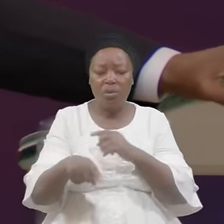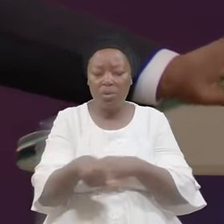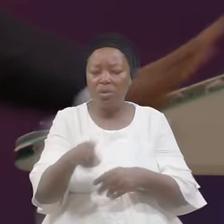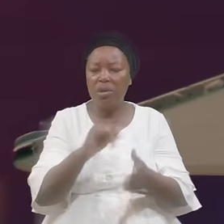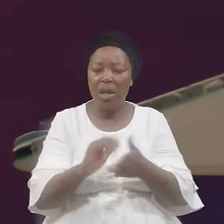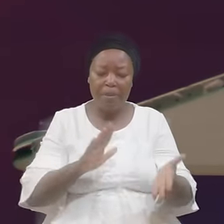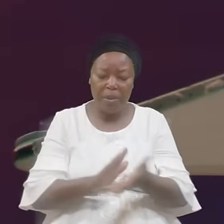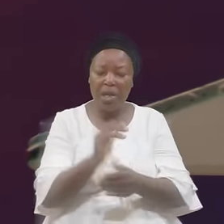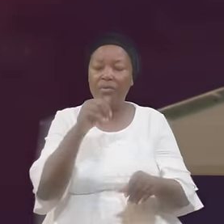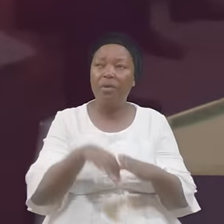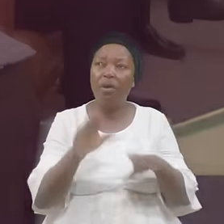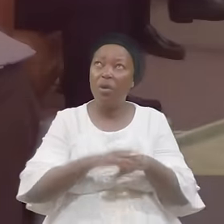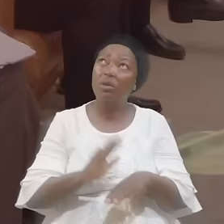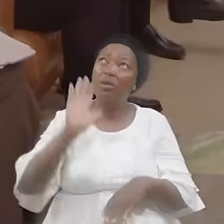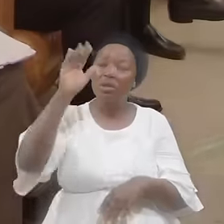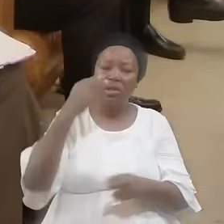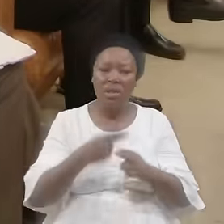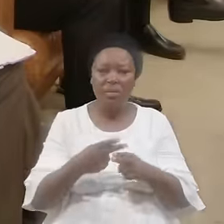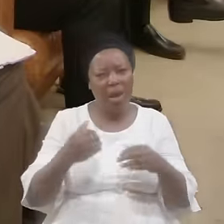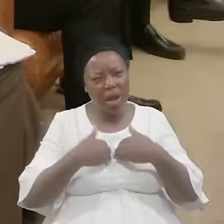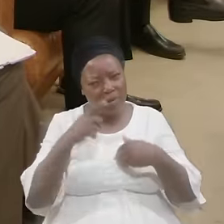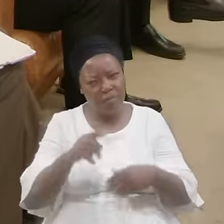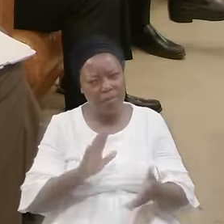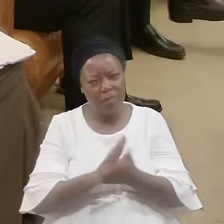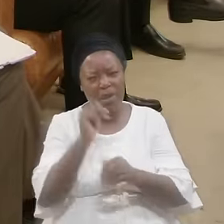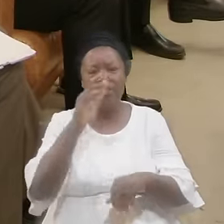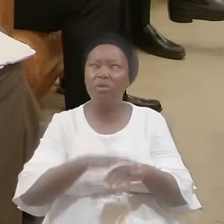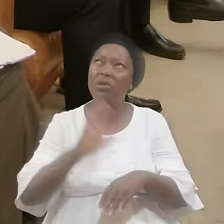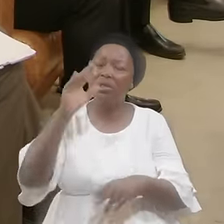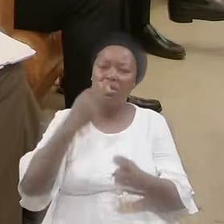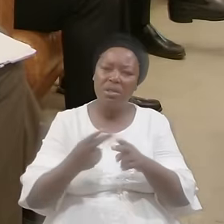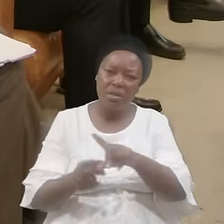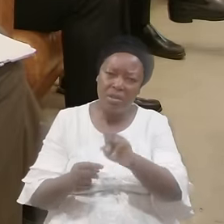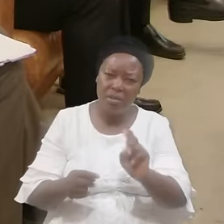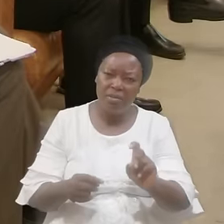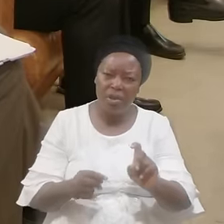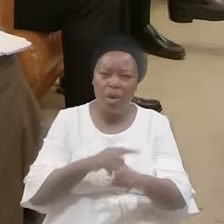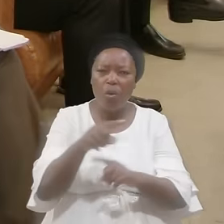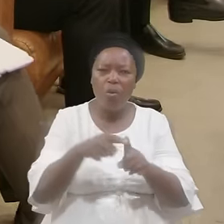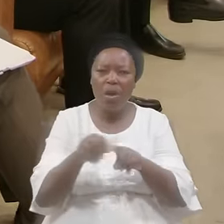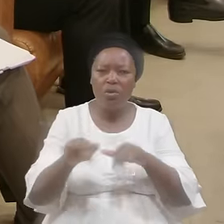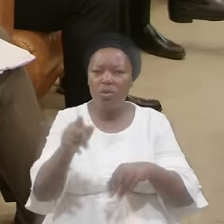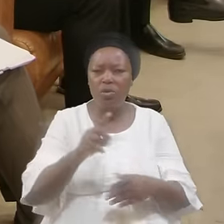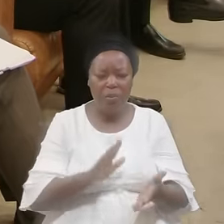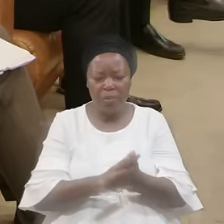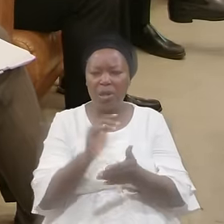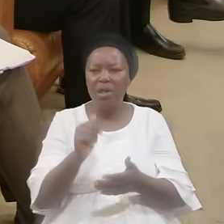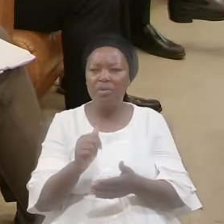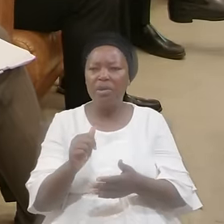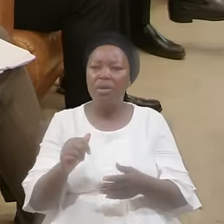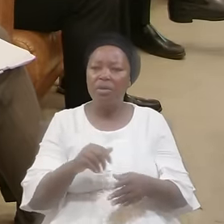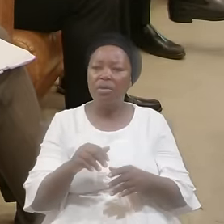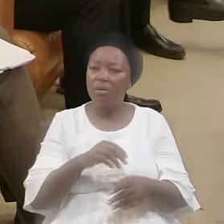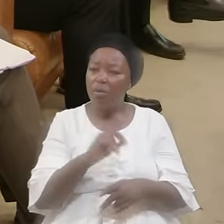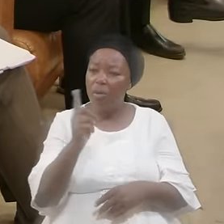On his Name Have you Believed On his Name When did You believe On his Can you Take me